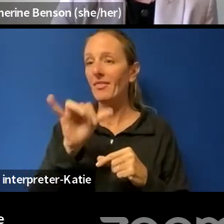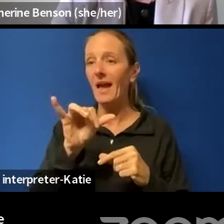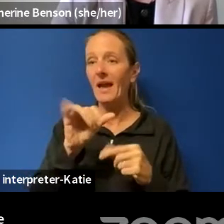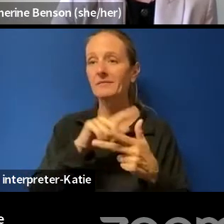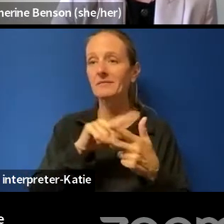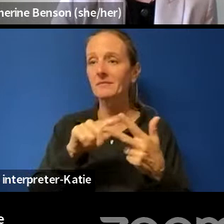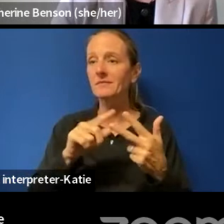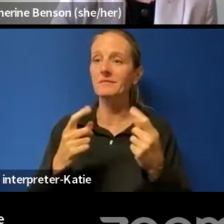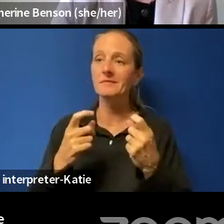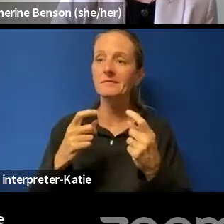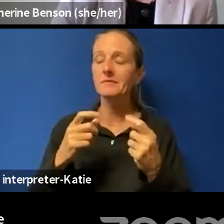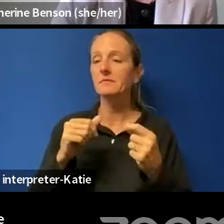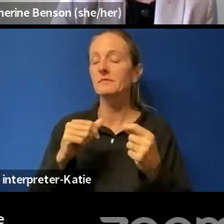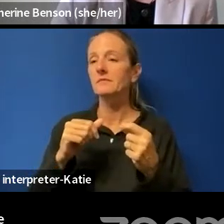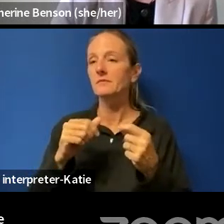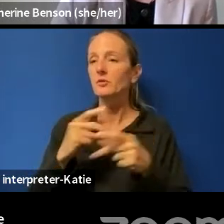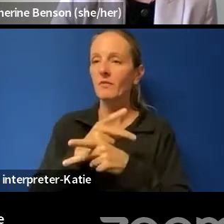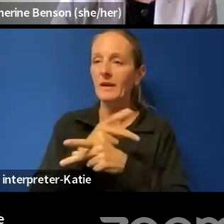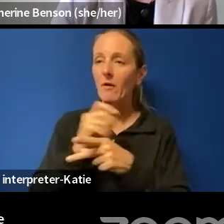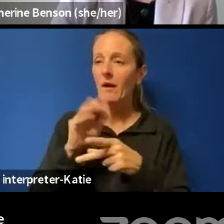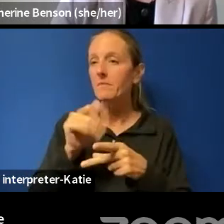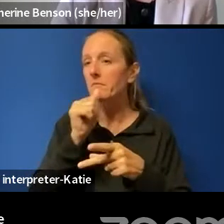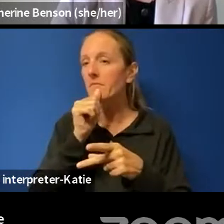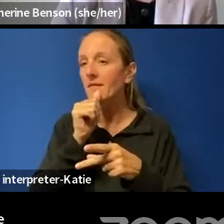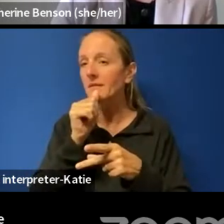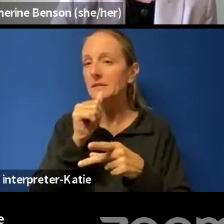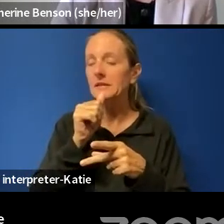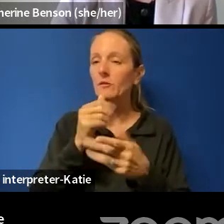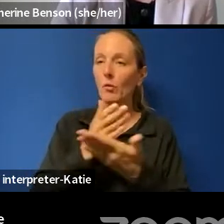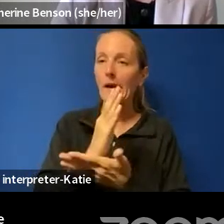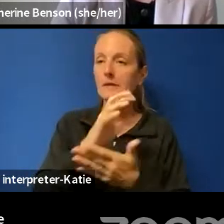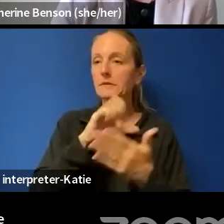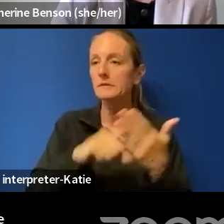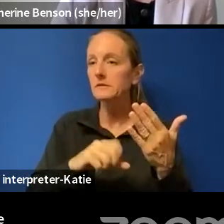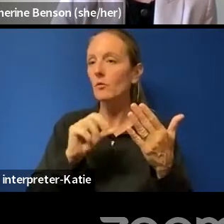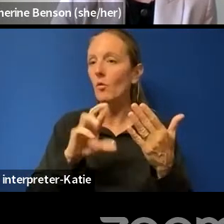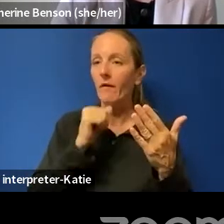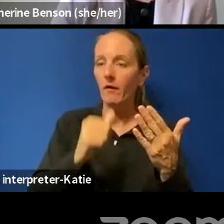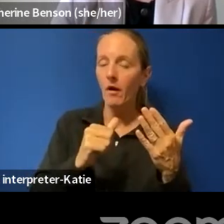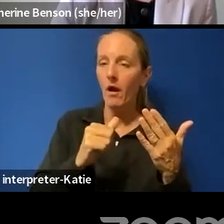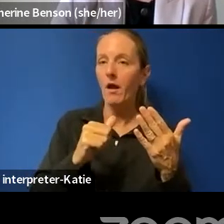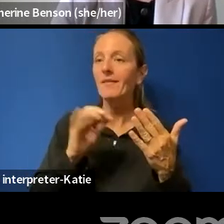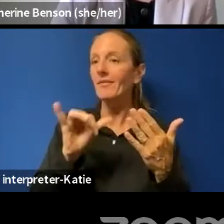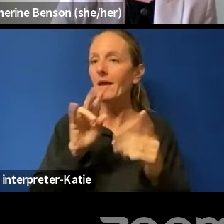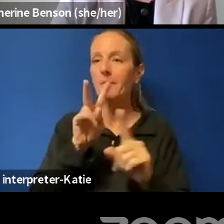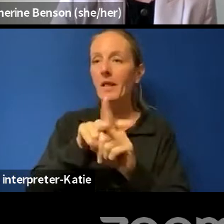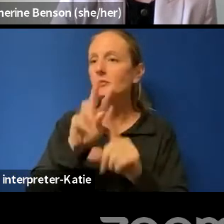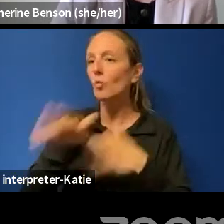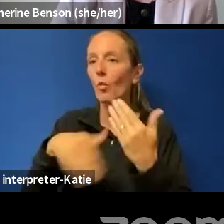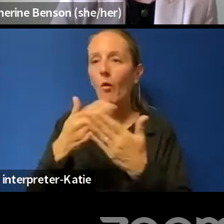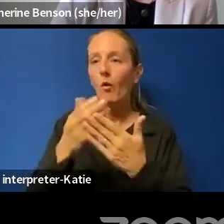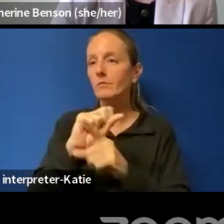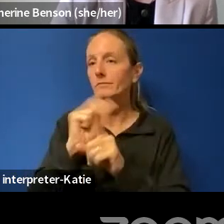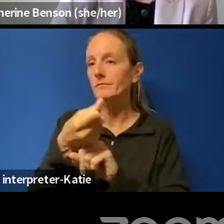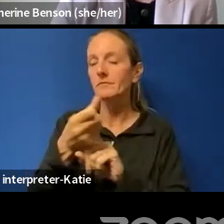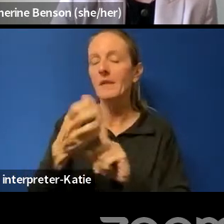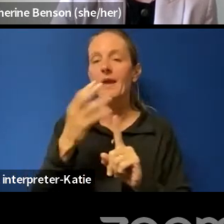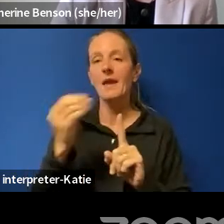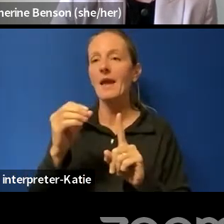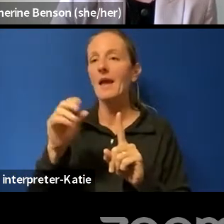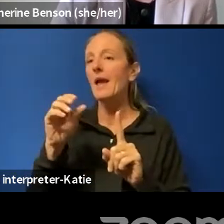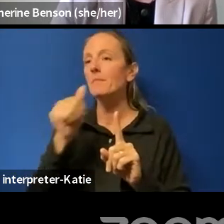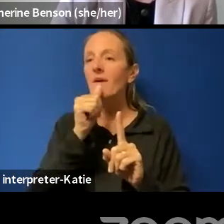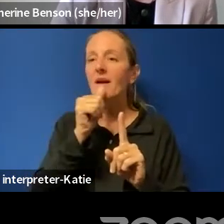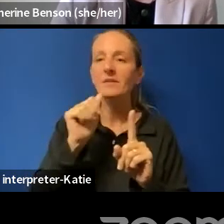of privacy. Because I mentioned earlier that privacy is a very contextual thing. It can mean data